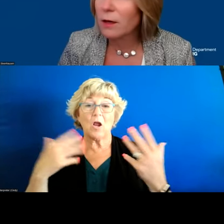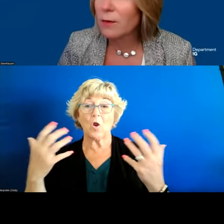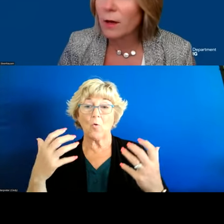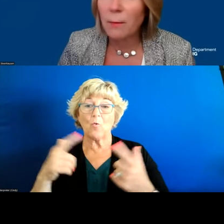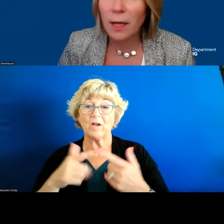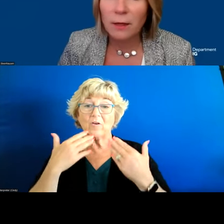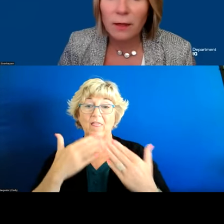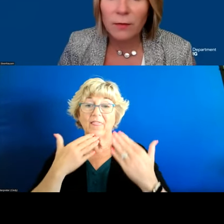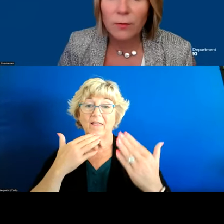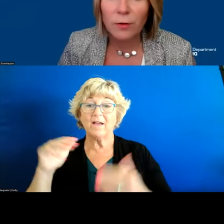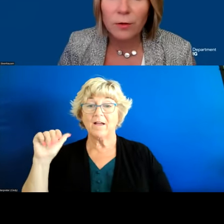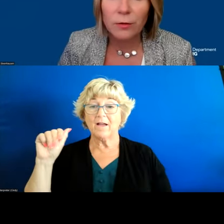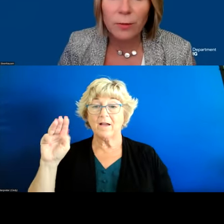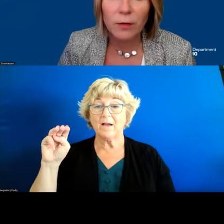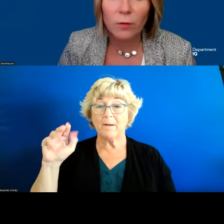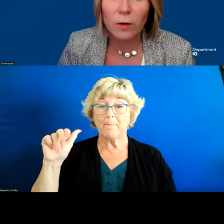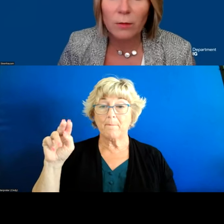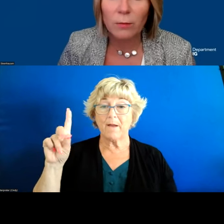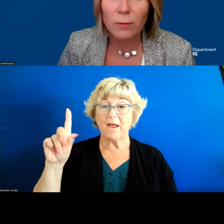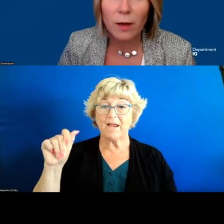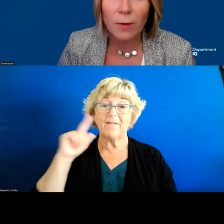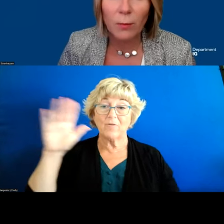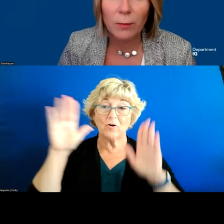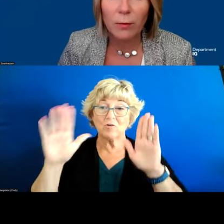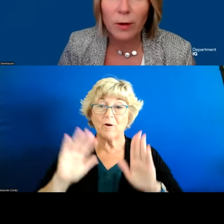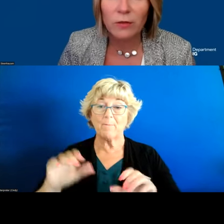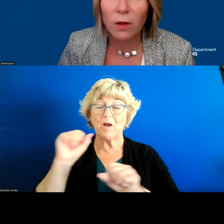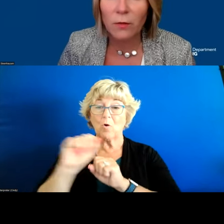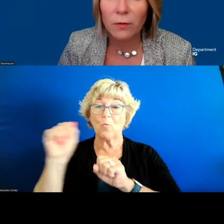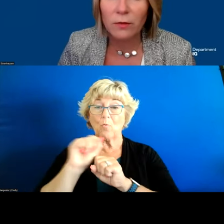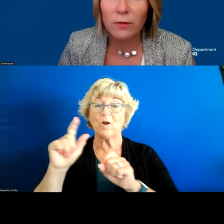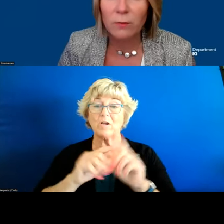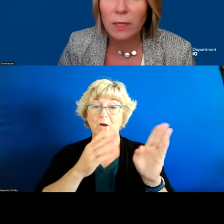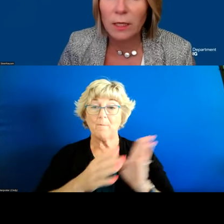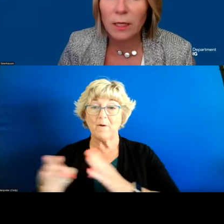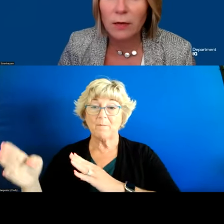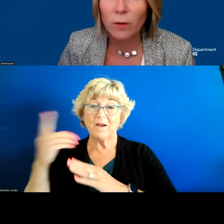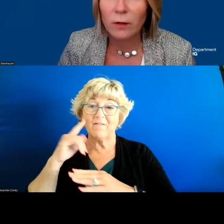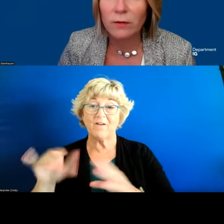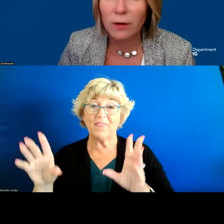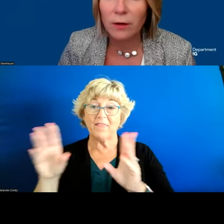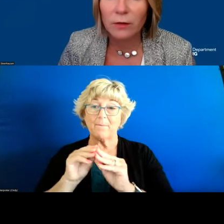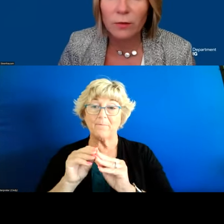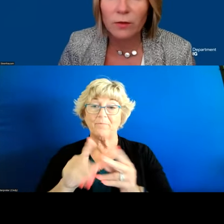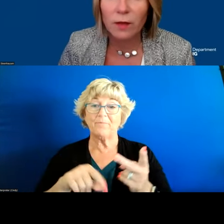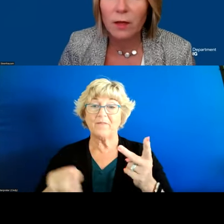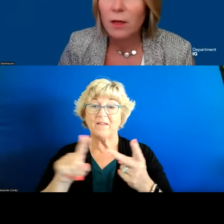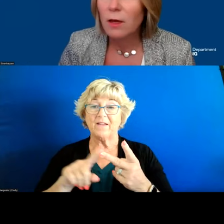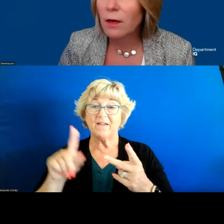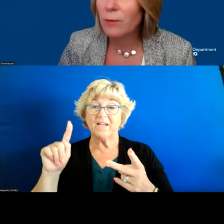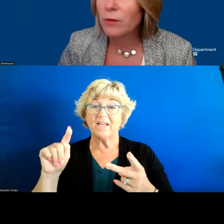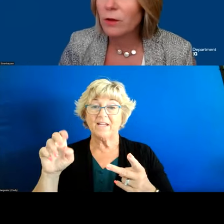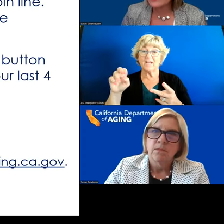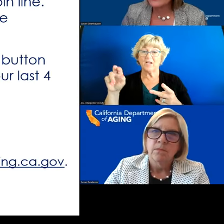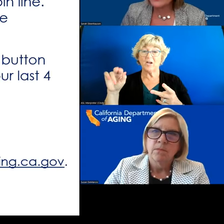thank um amanda for her tremendous work in um helping prepare us all for this meeting as well as terry as we've said